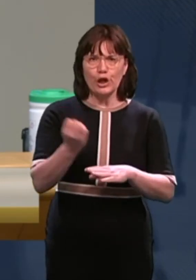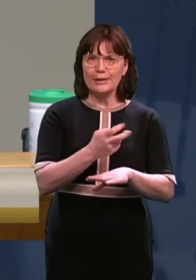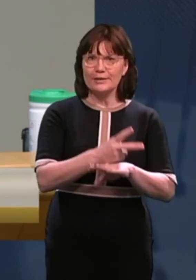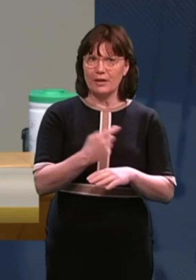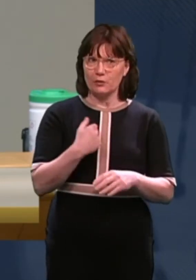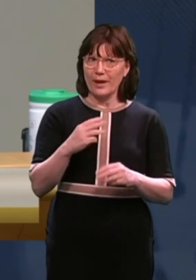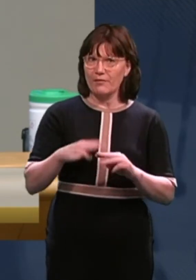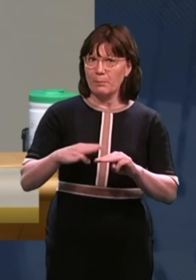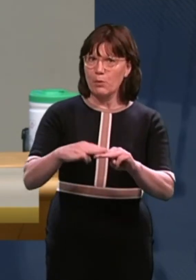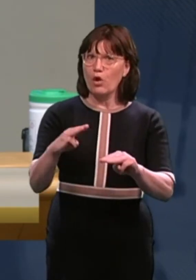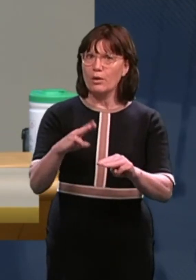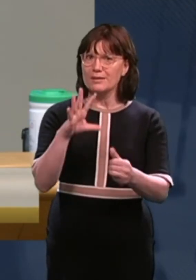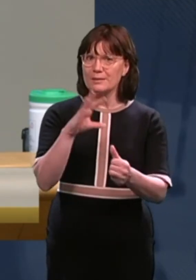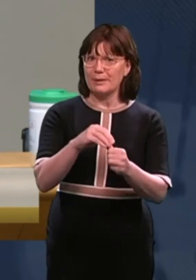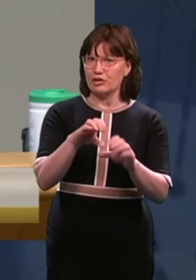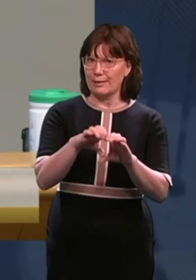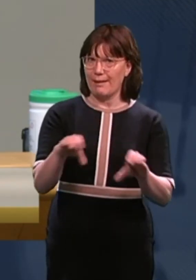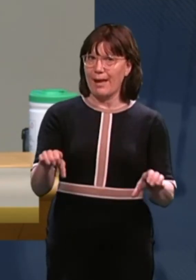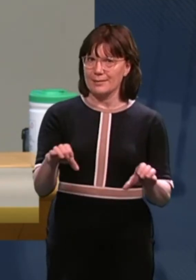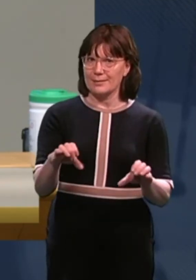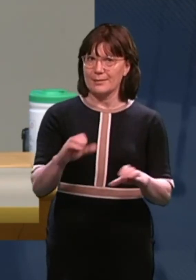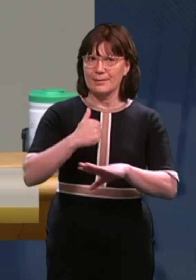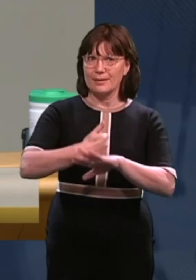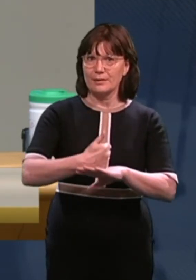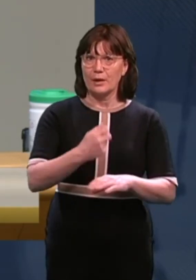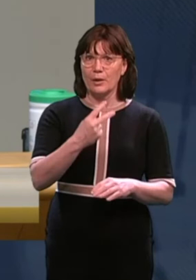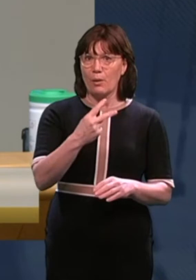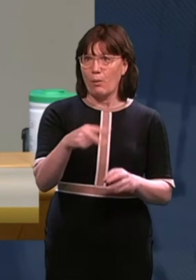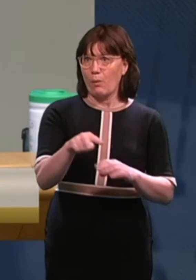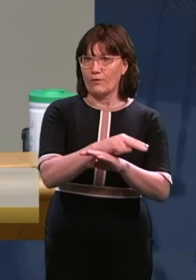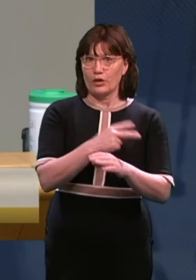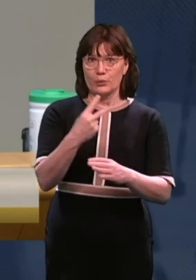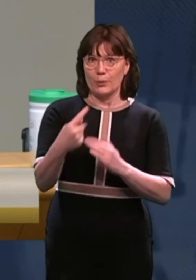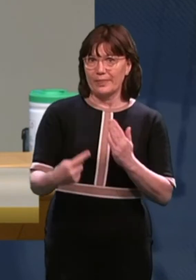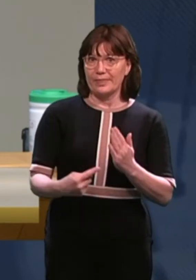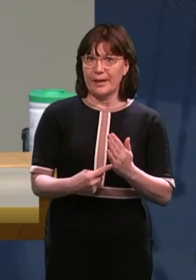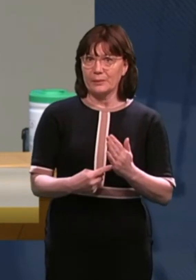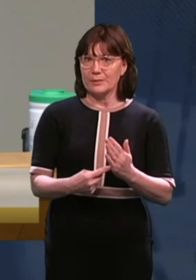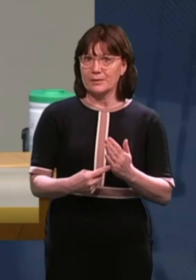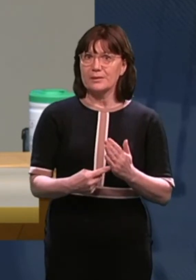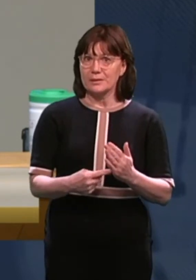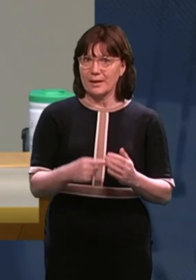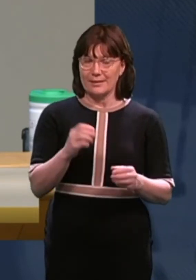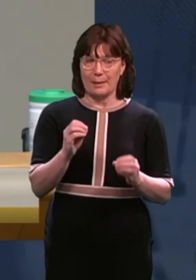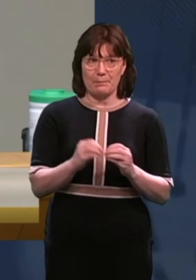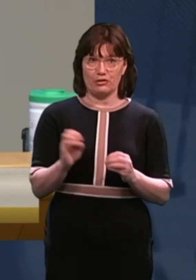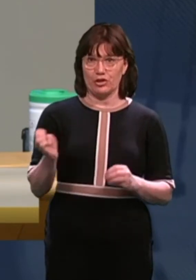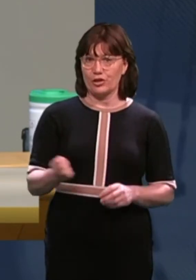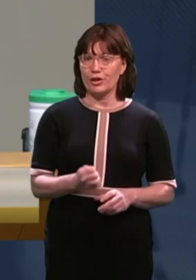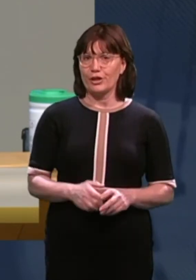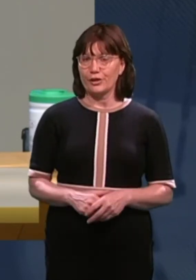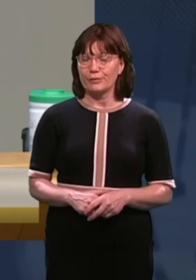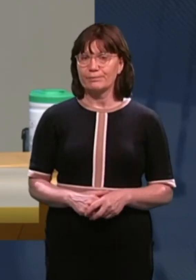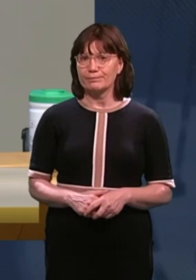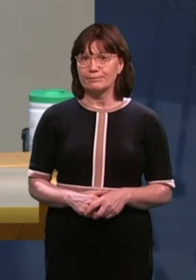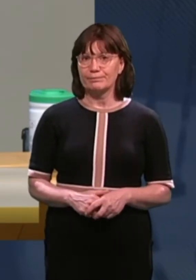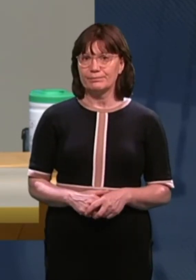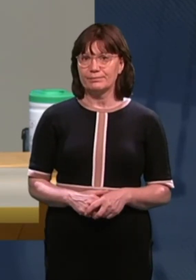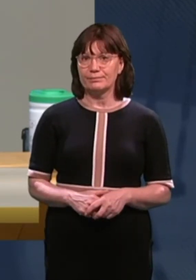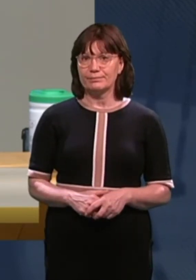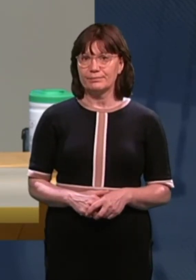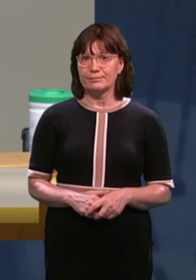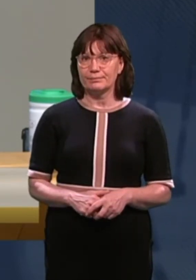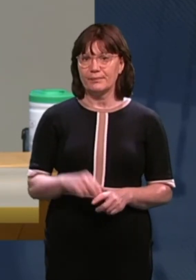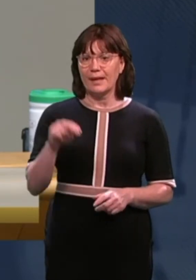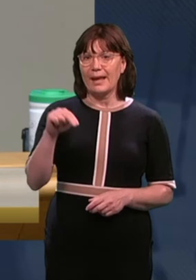classes now. We have 2,118, as I said earlier on. And, you know,